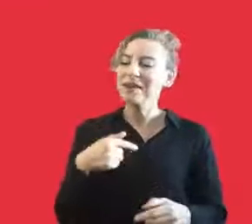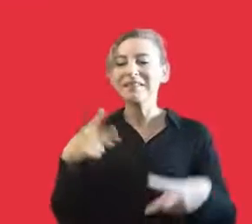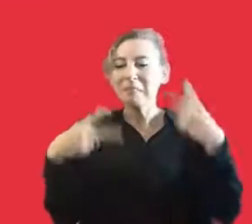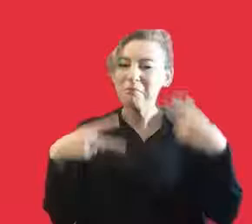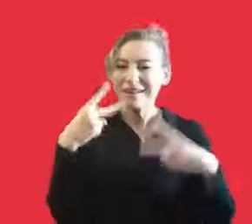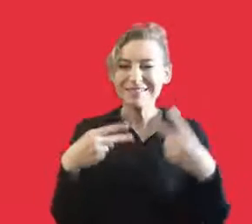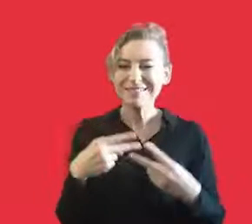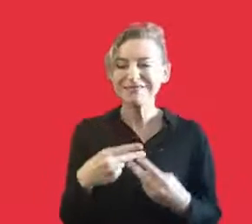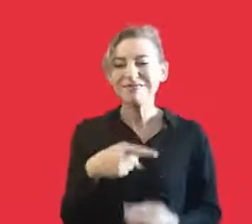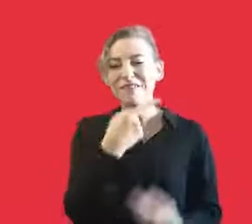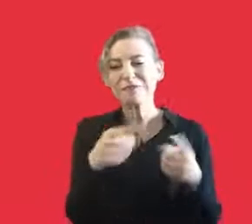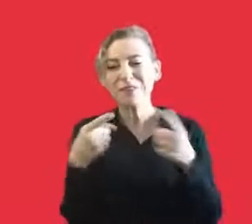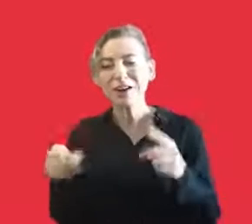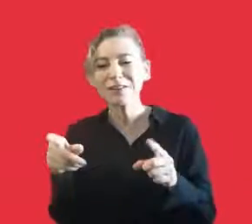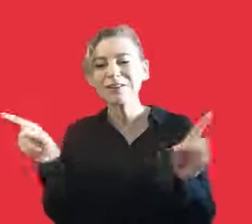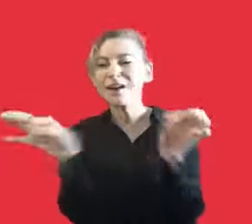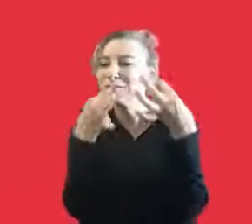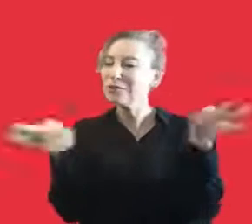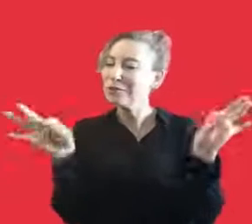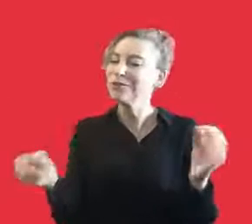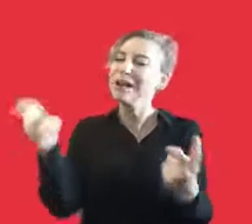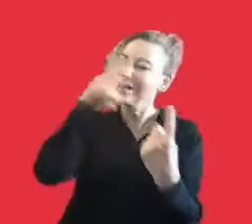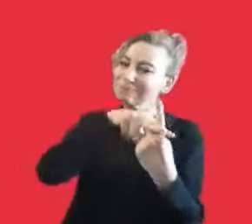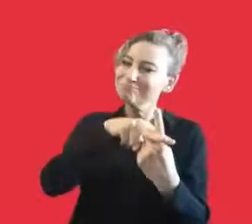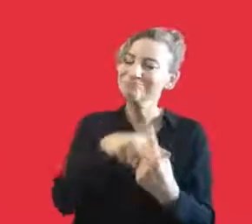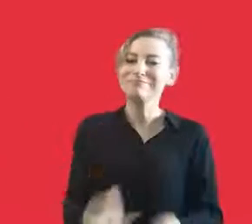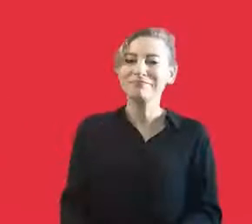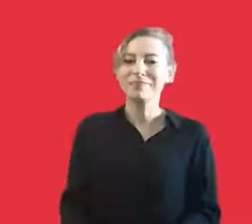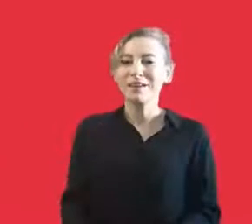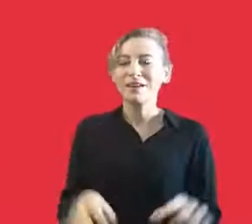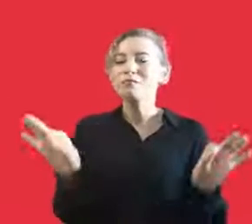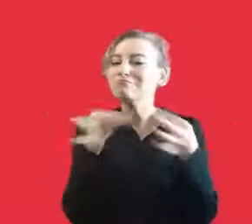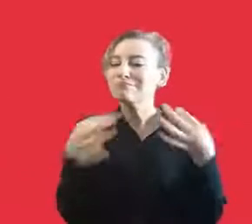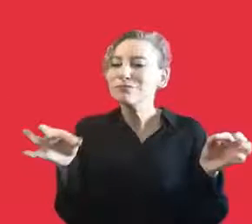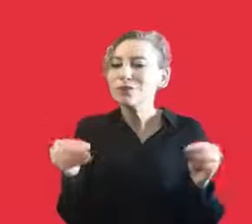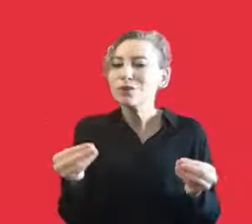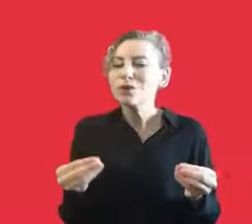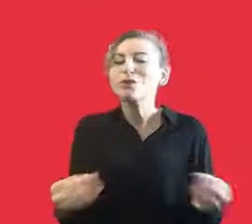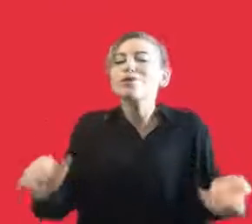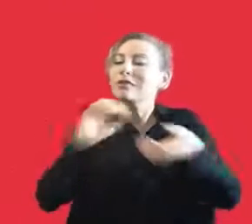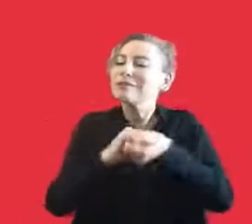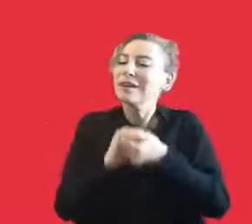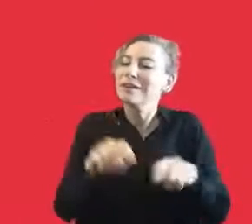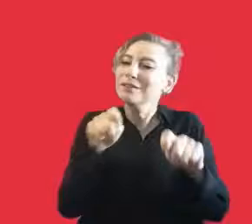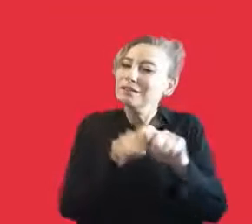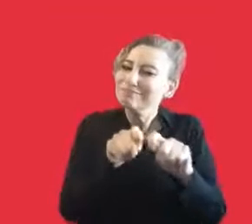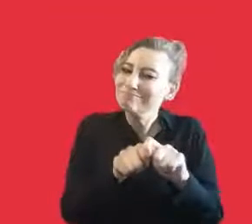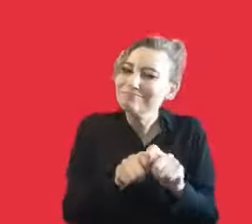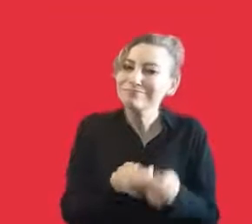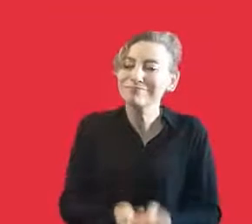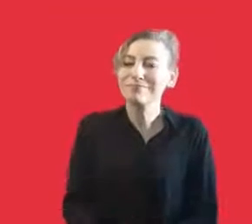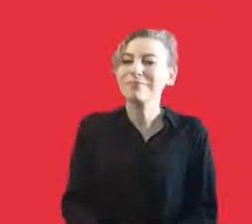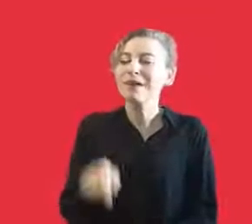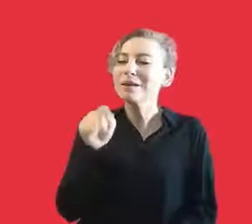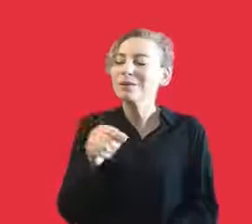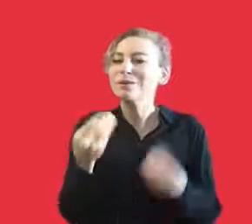time to time, since my childhood, I also sang in different choirs. And in fact, multiphoning music and choir